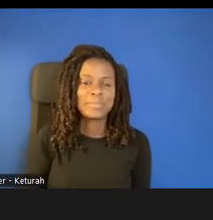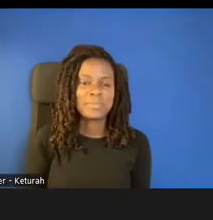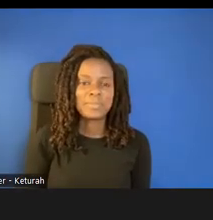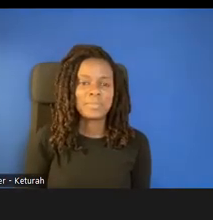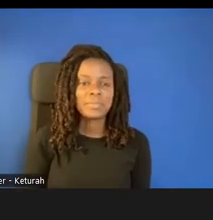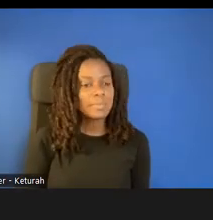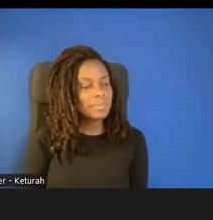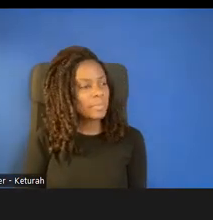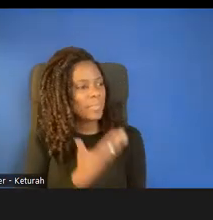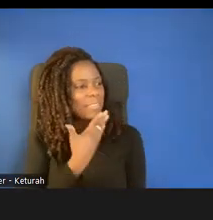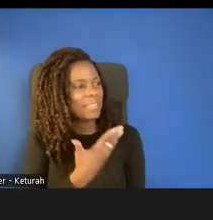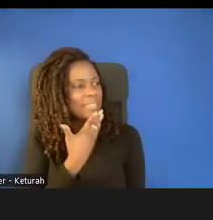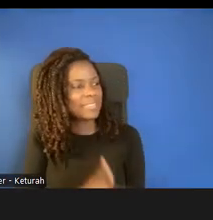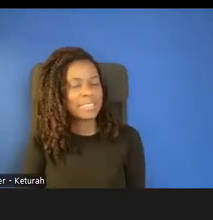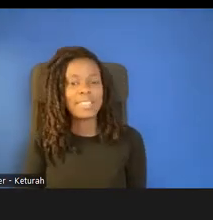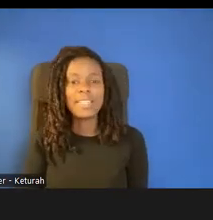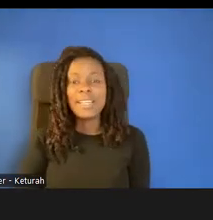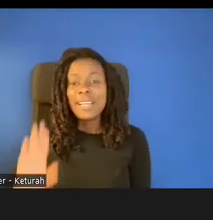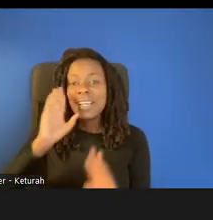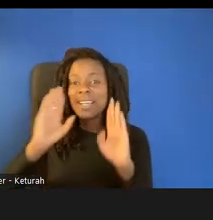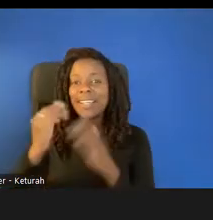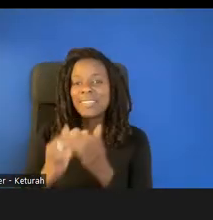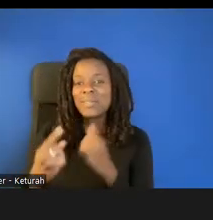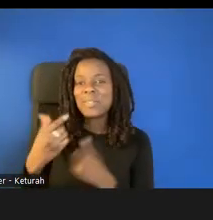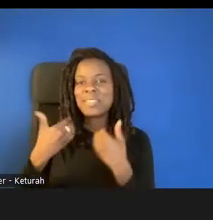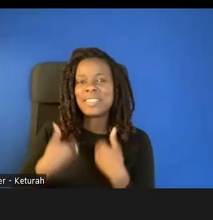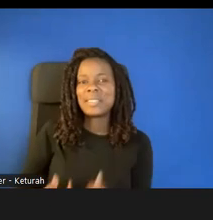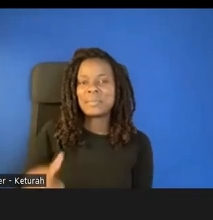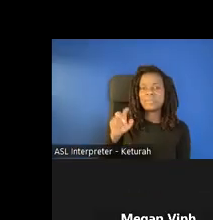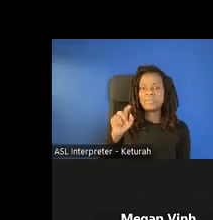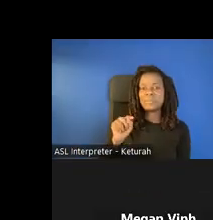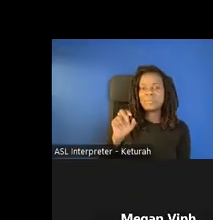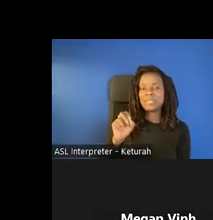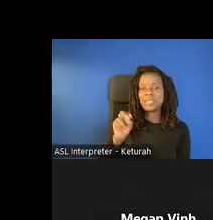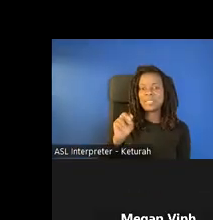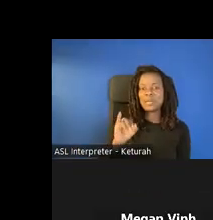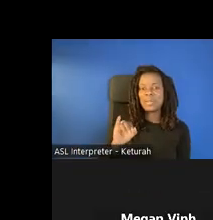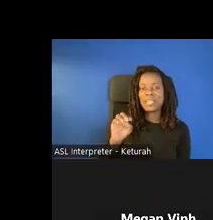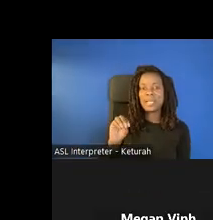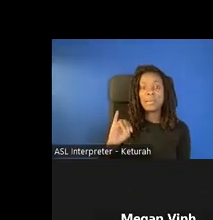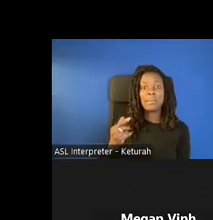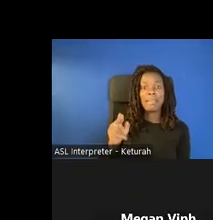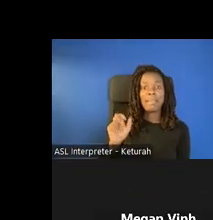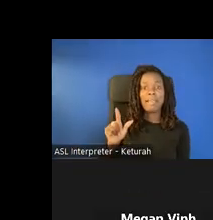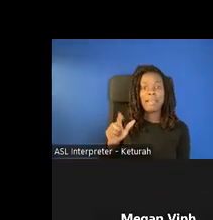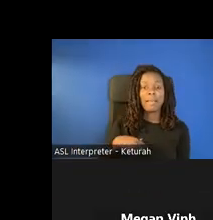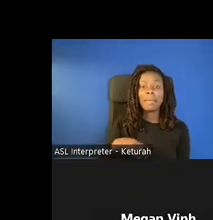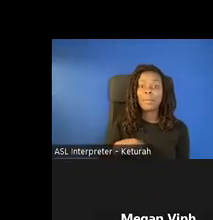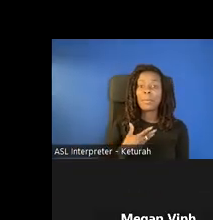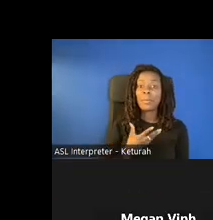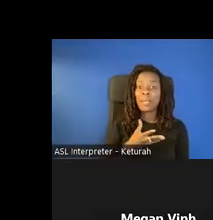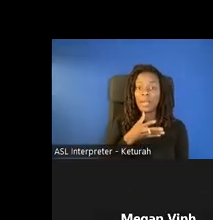Thanks, Wendy. Hello, everyone. My name is Tony Miguel. I am a white woman with